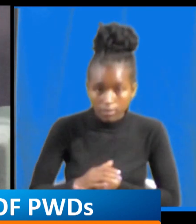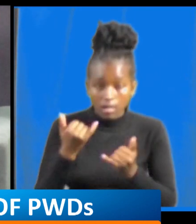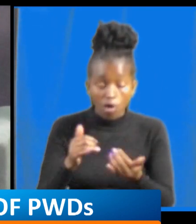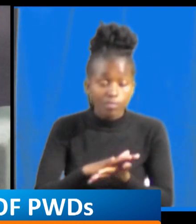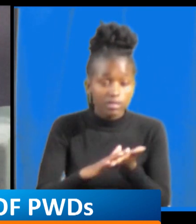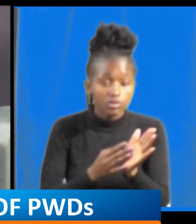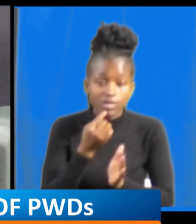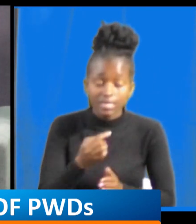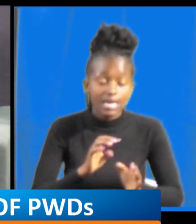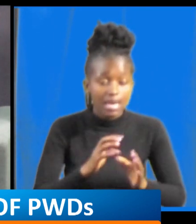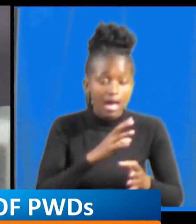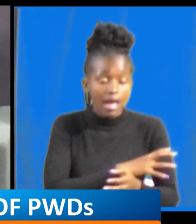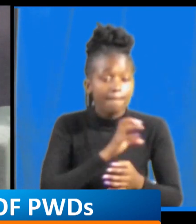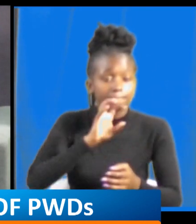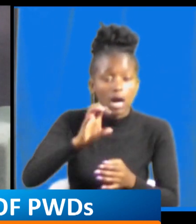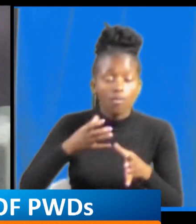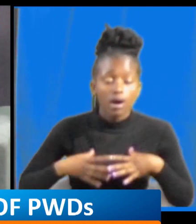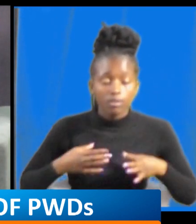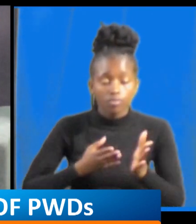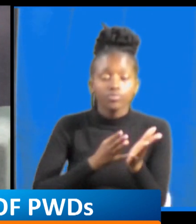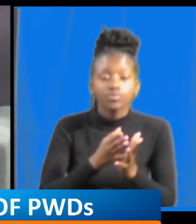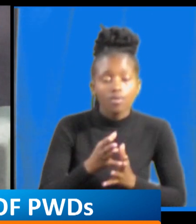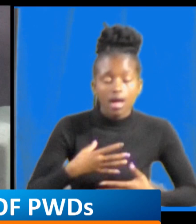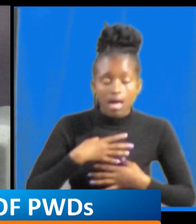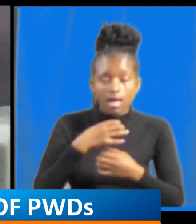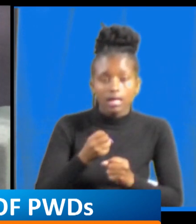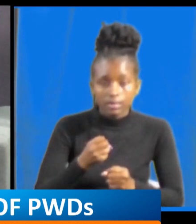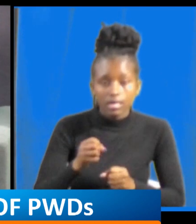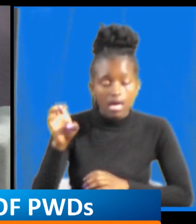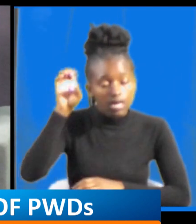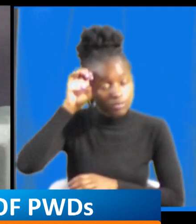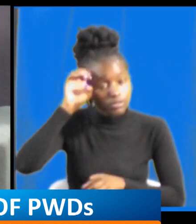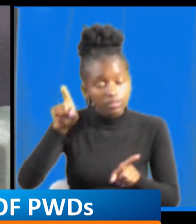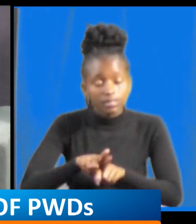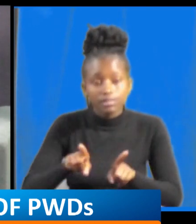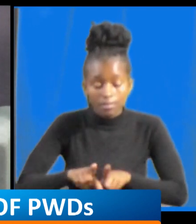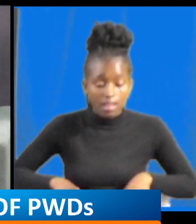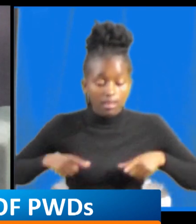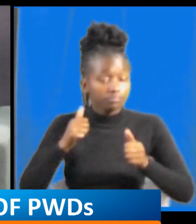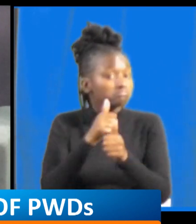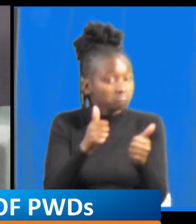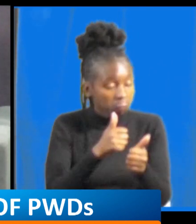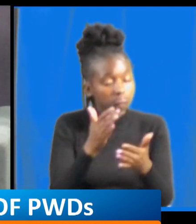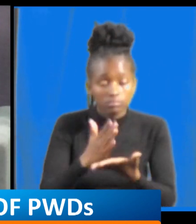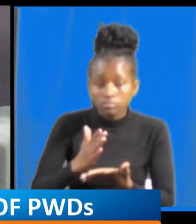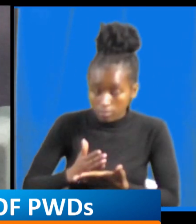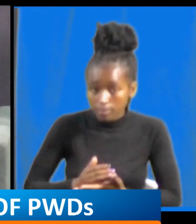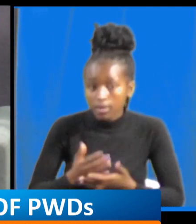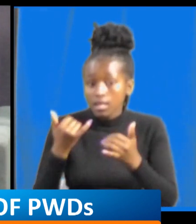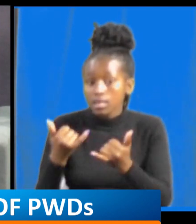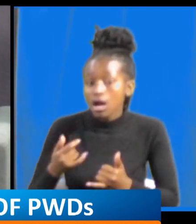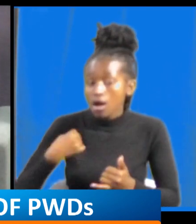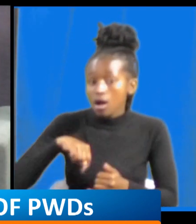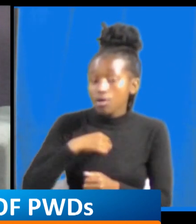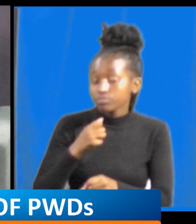empower people through health uh education and livelihood right these are the basic core values right yeah yeah its purpose is to